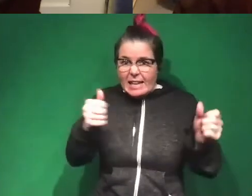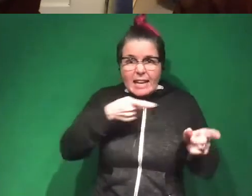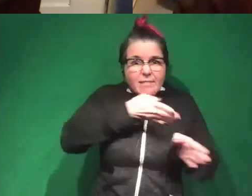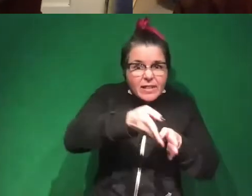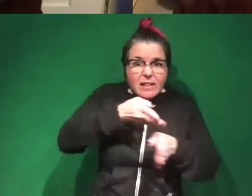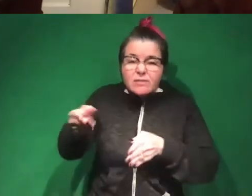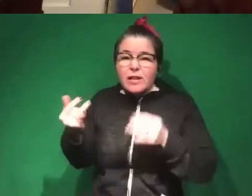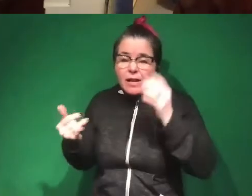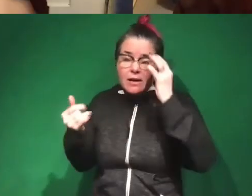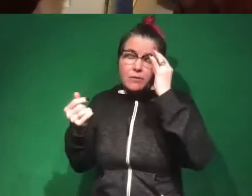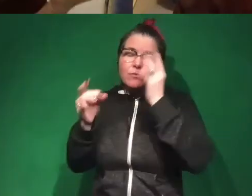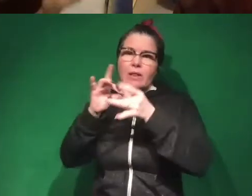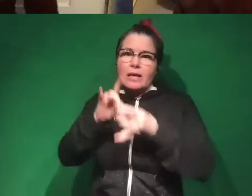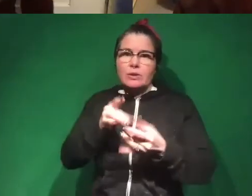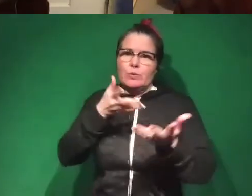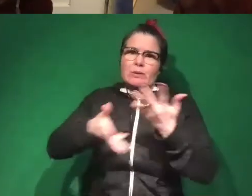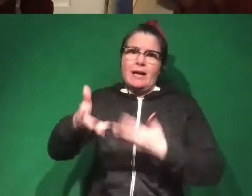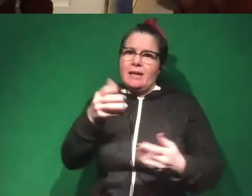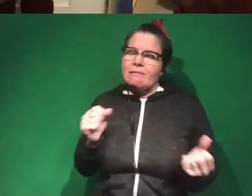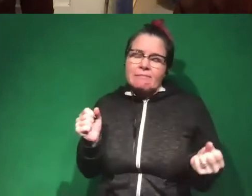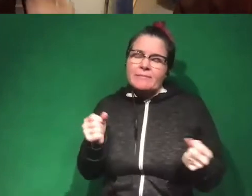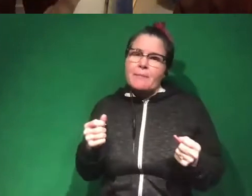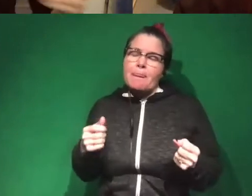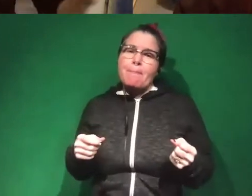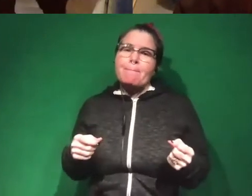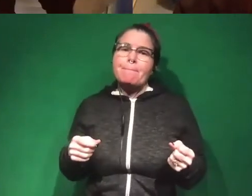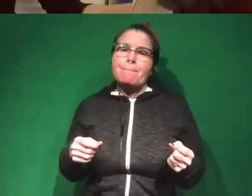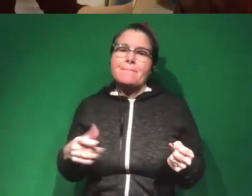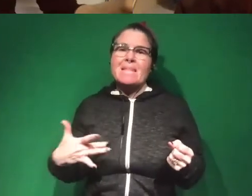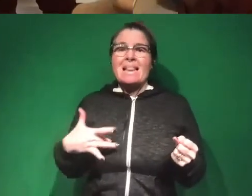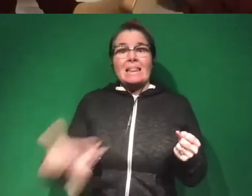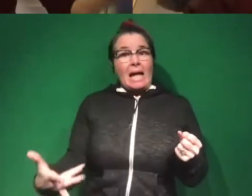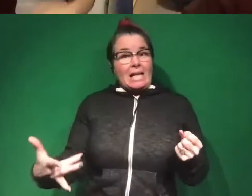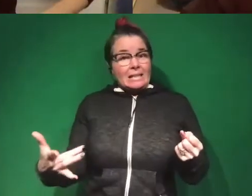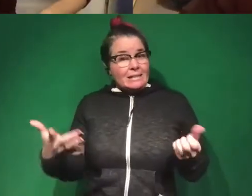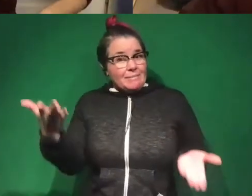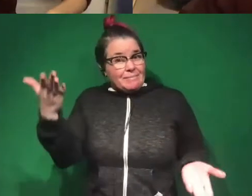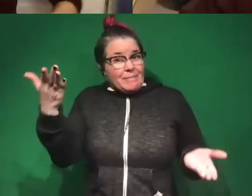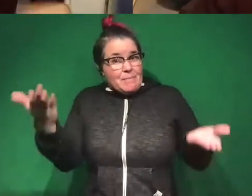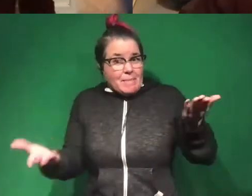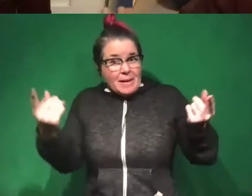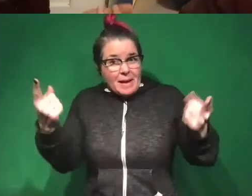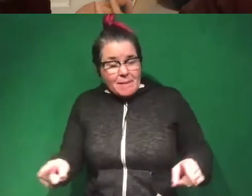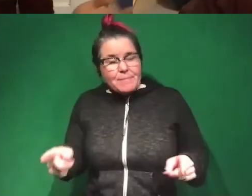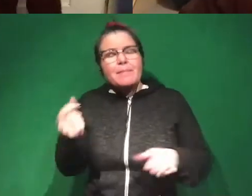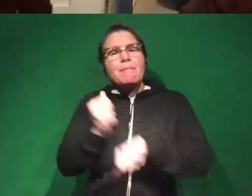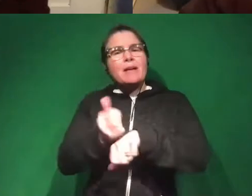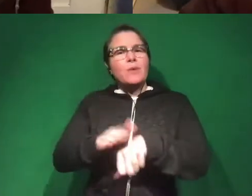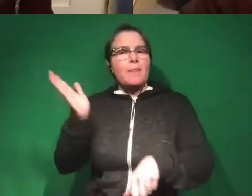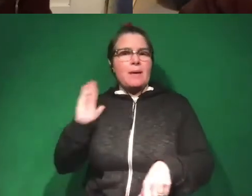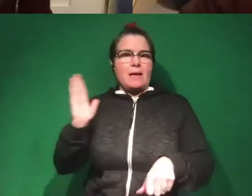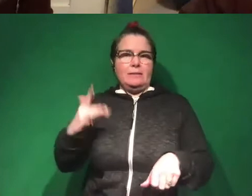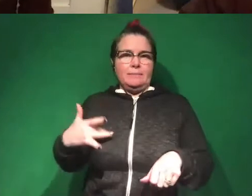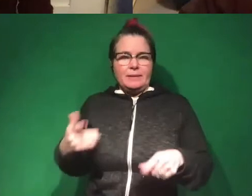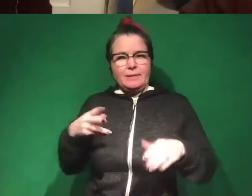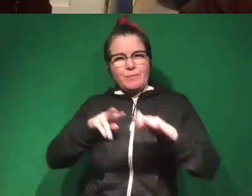especially anything related to society. But generally speaking, we like to say, well, what's likely to happen based on what we know in the past? Another big thing that tends